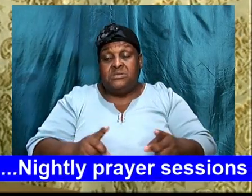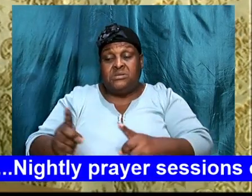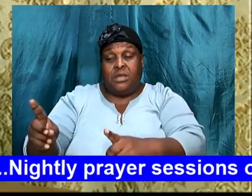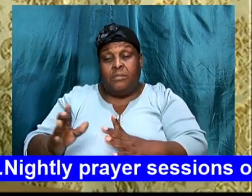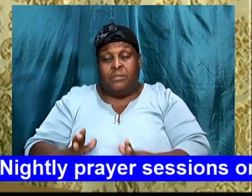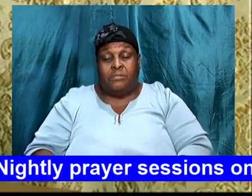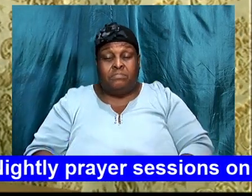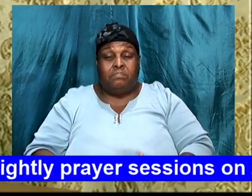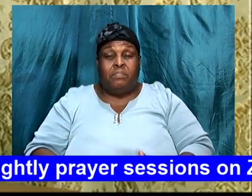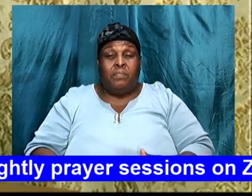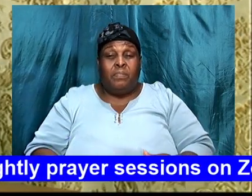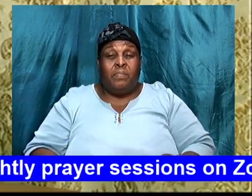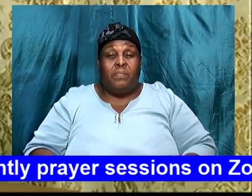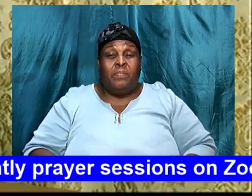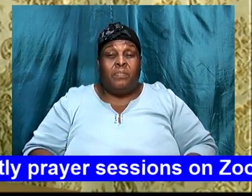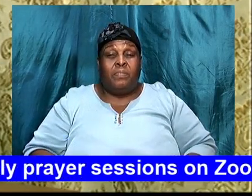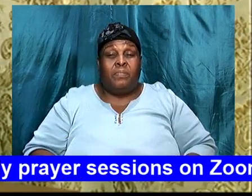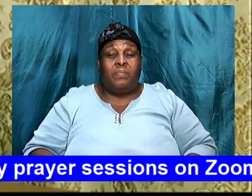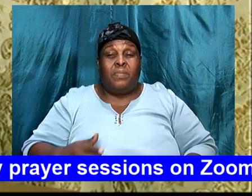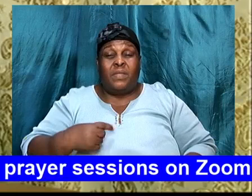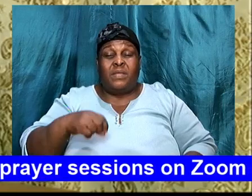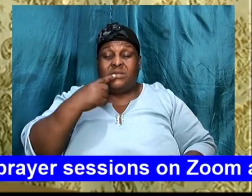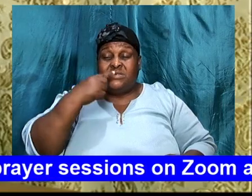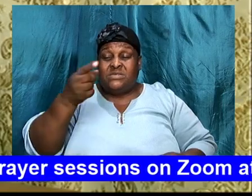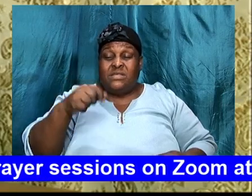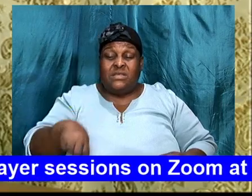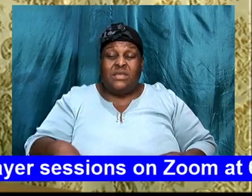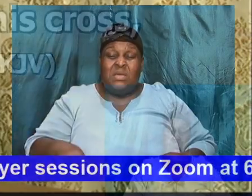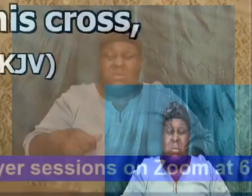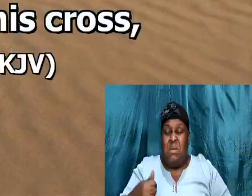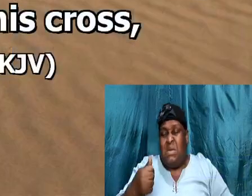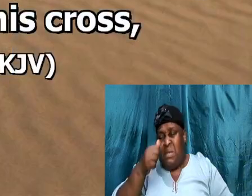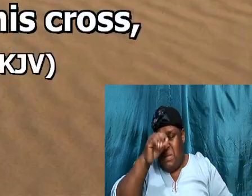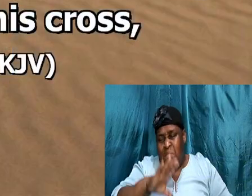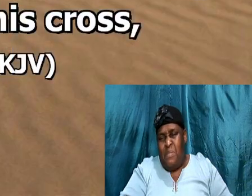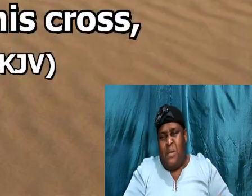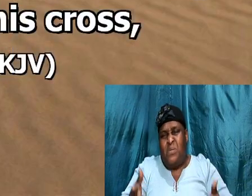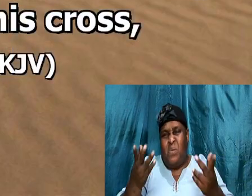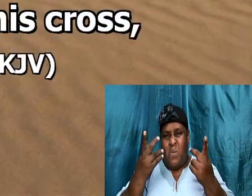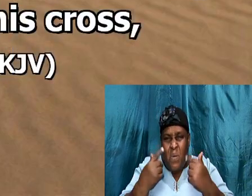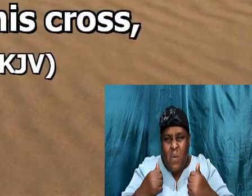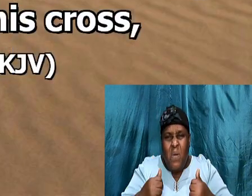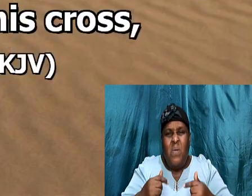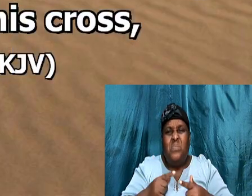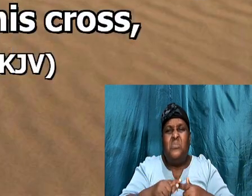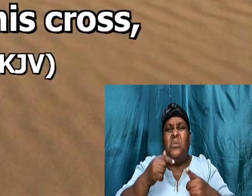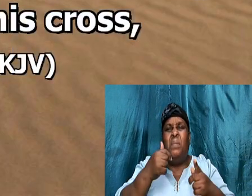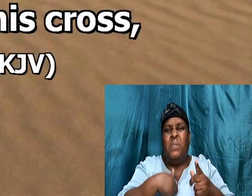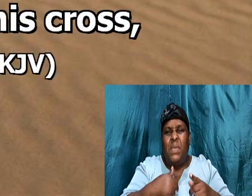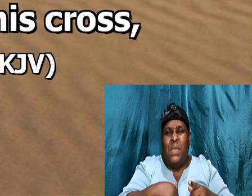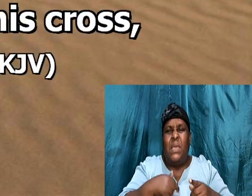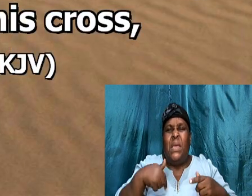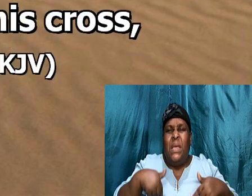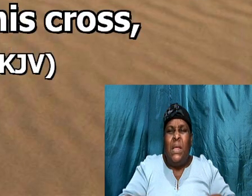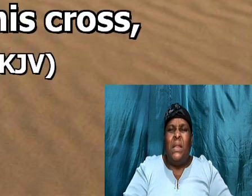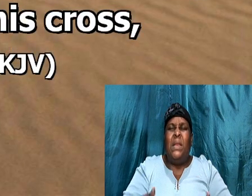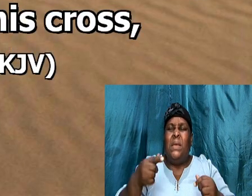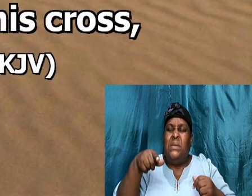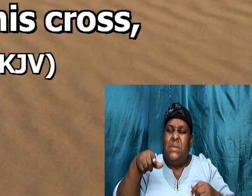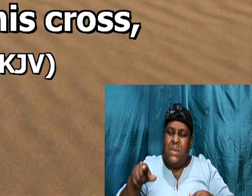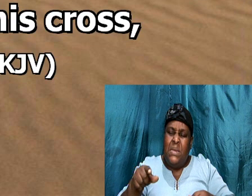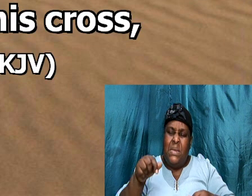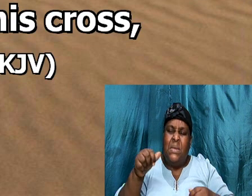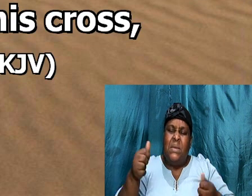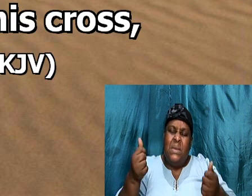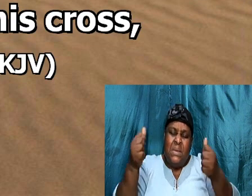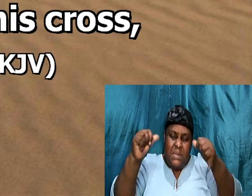And he said this, if any man will come after me, hey, let him deny himself, take